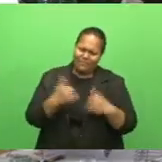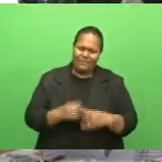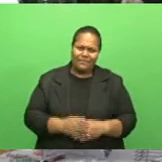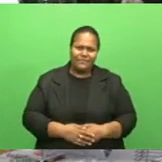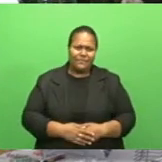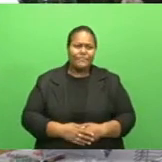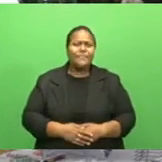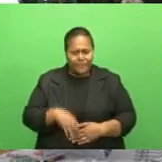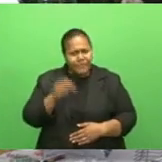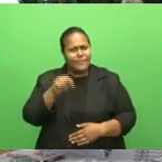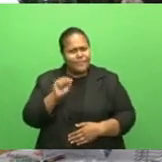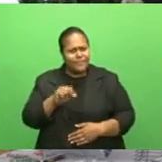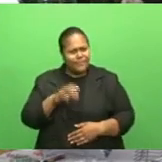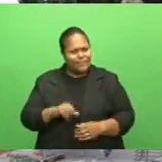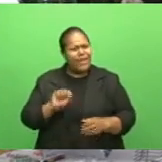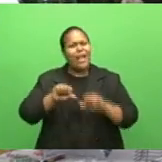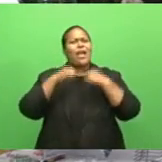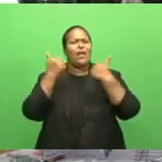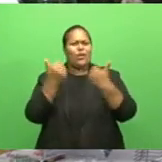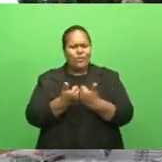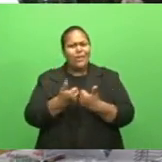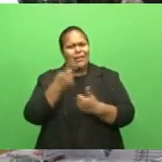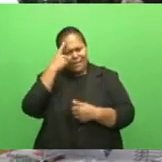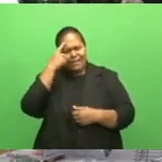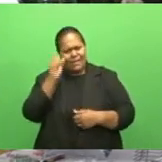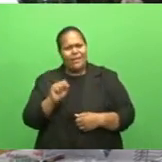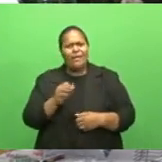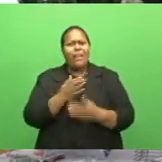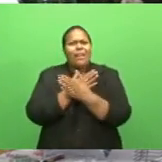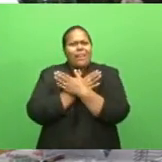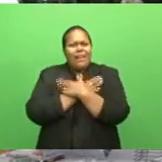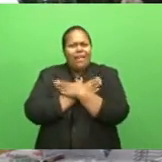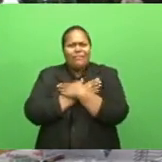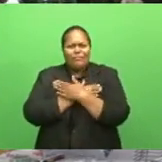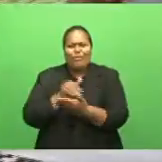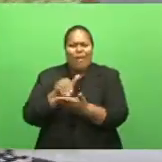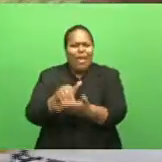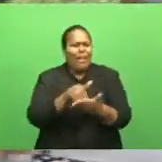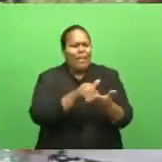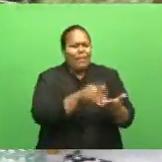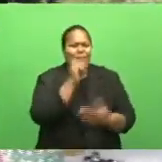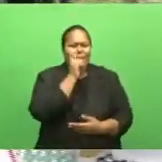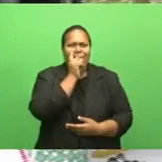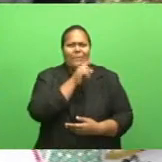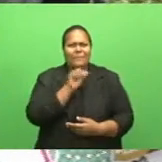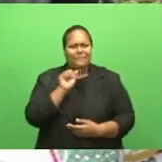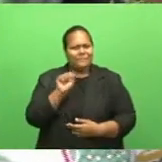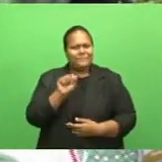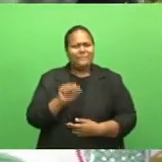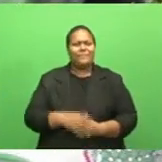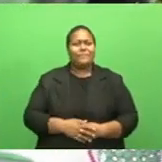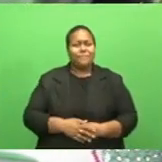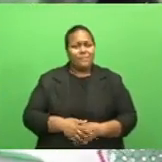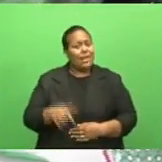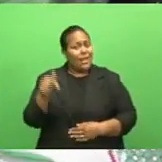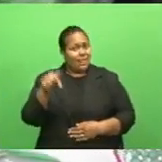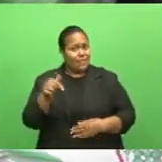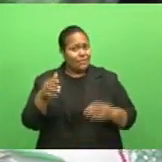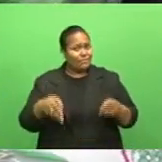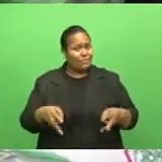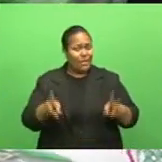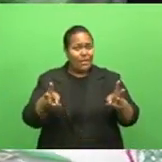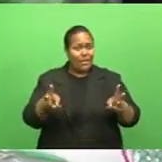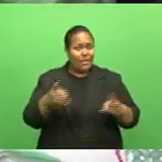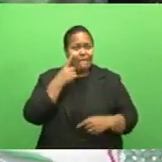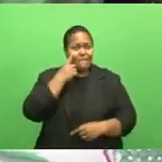the idea and I love reaching out to people and helping them out. In this way, I found that